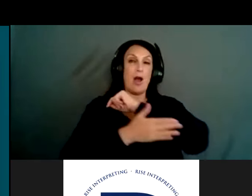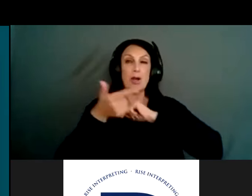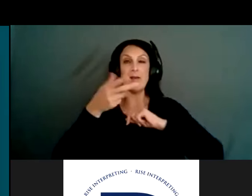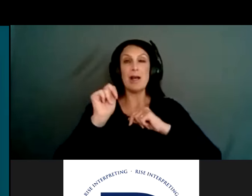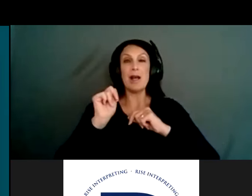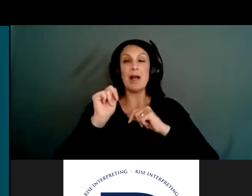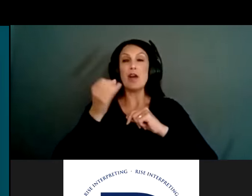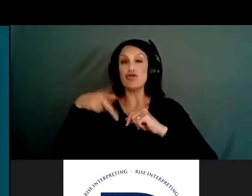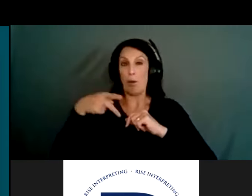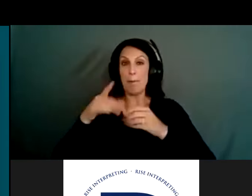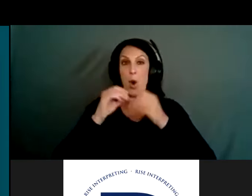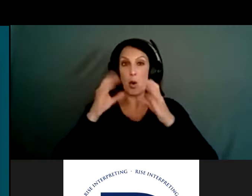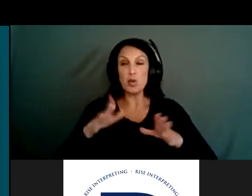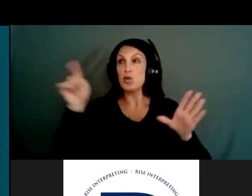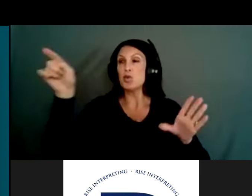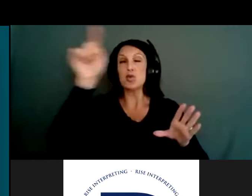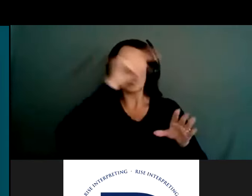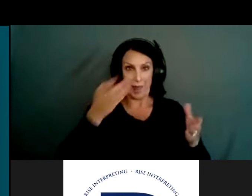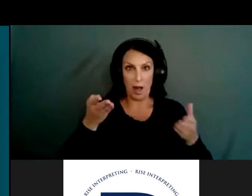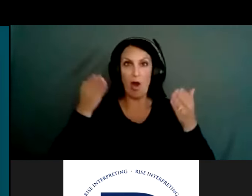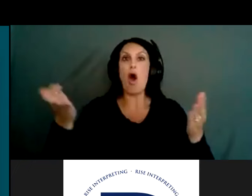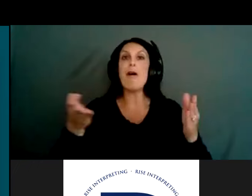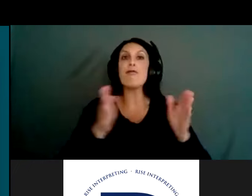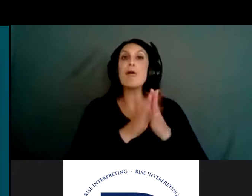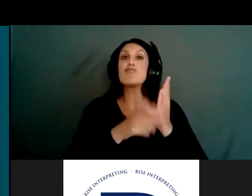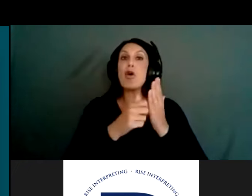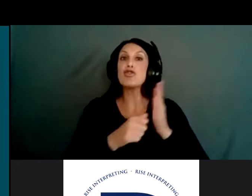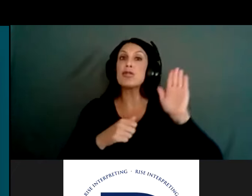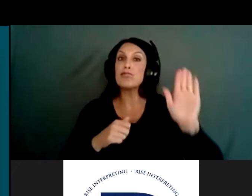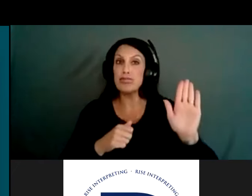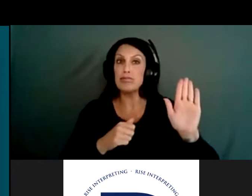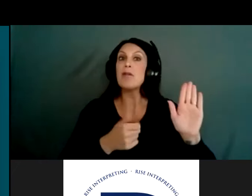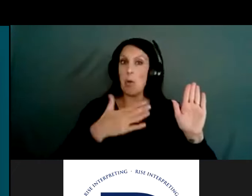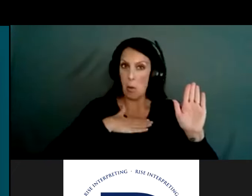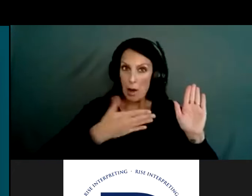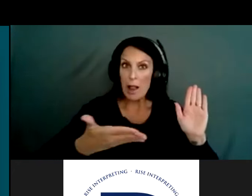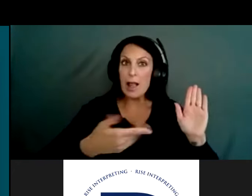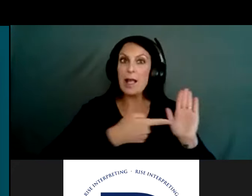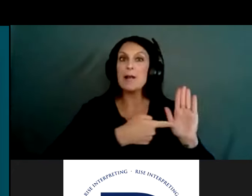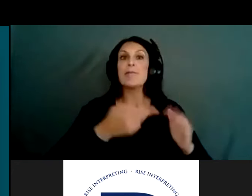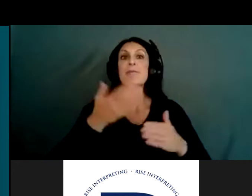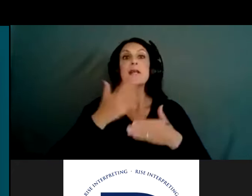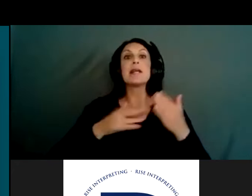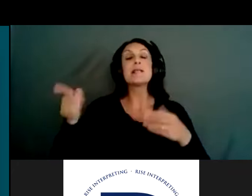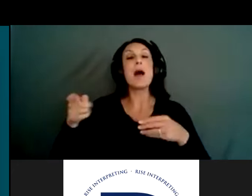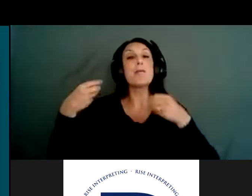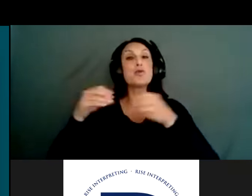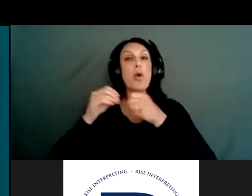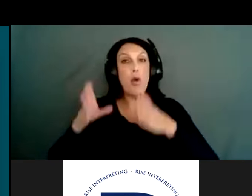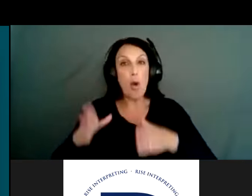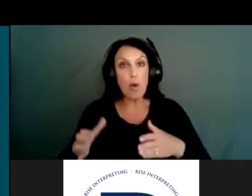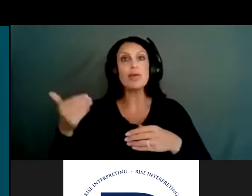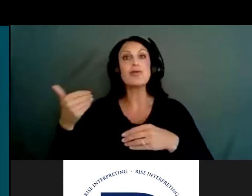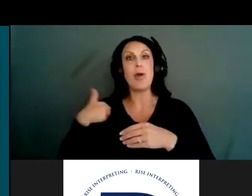of the gunshots offered to display the brochures. And that was the extent of that. Some gunshots have been welcoming to have gatekeeper